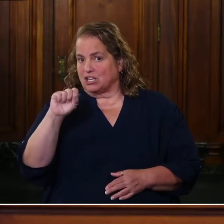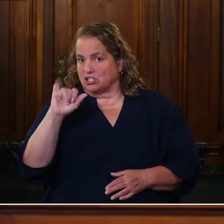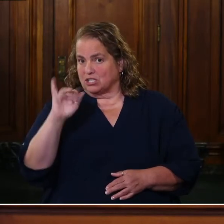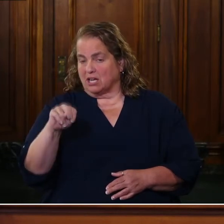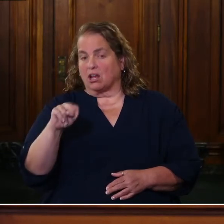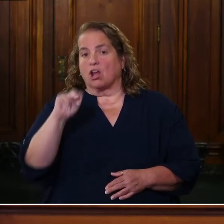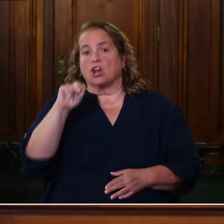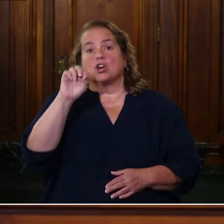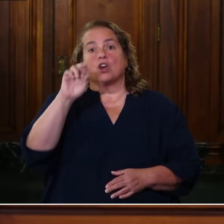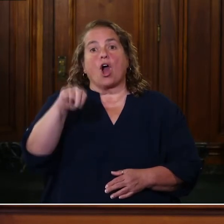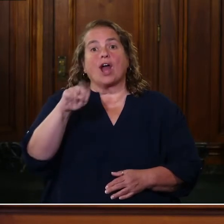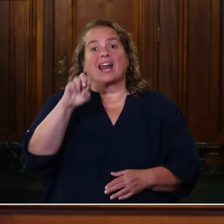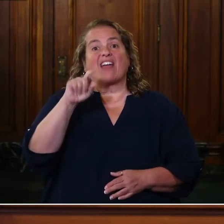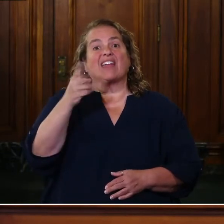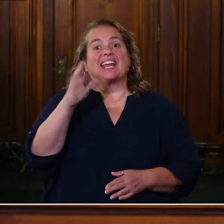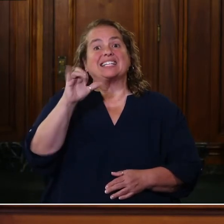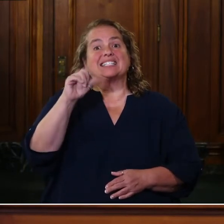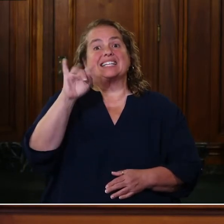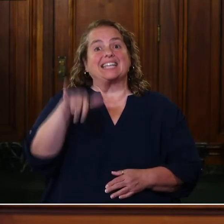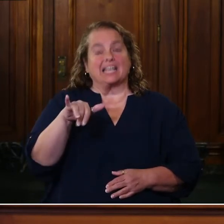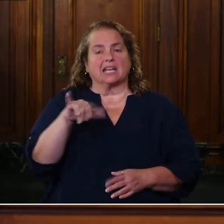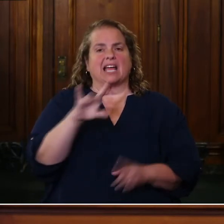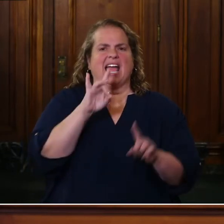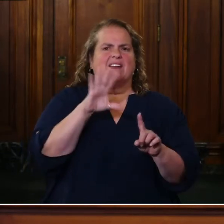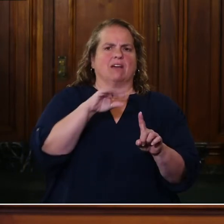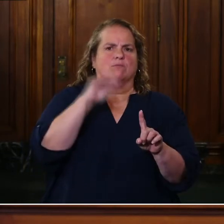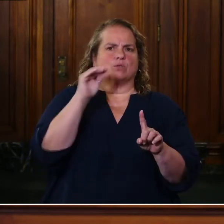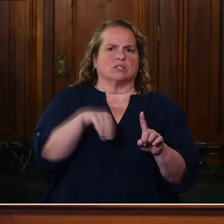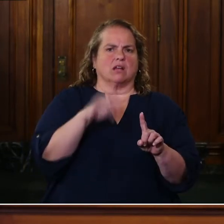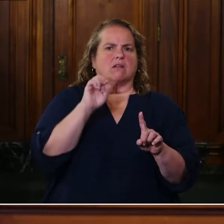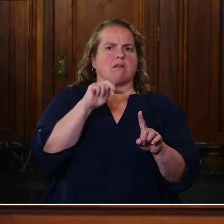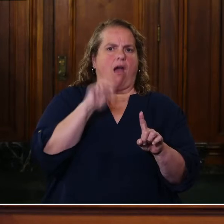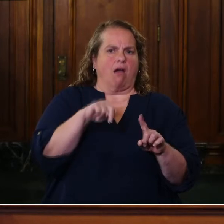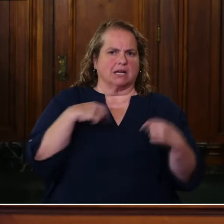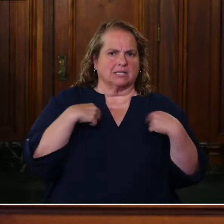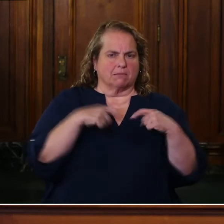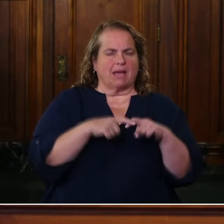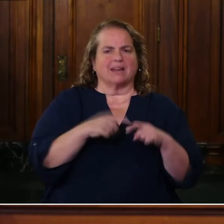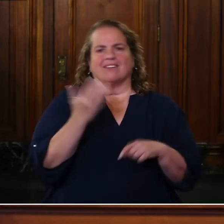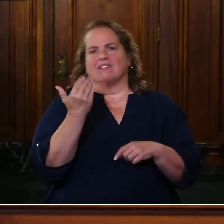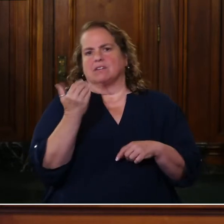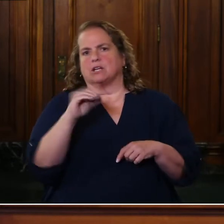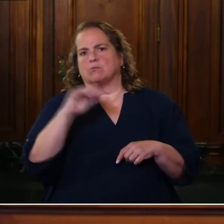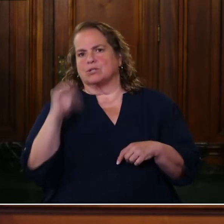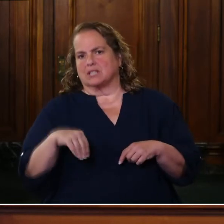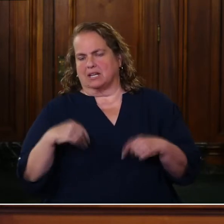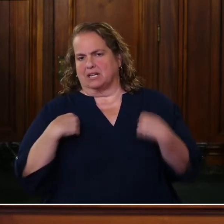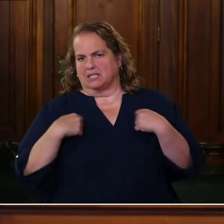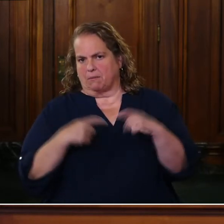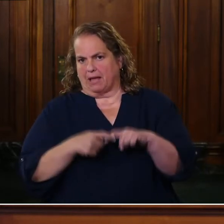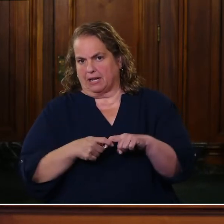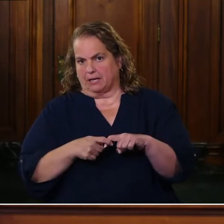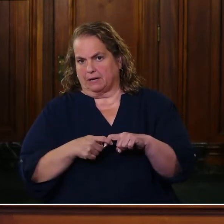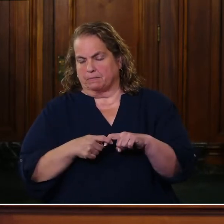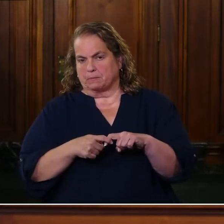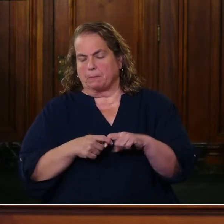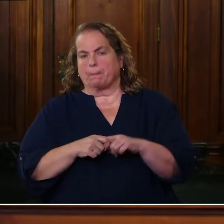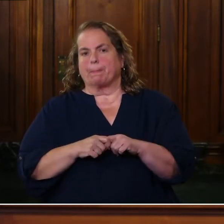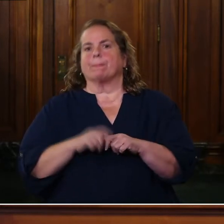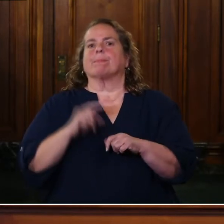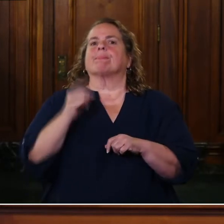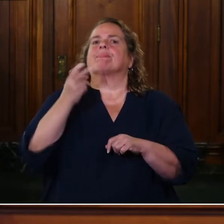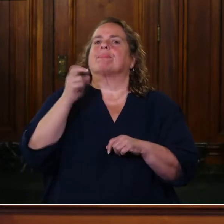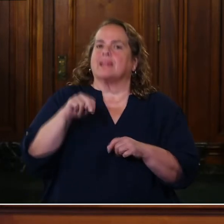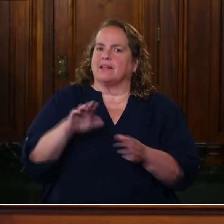And on ethnicity, it's right at about 85% non-Hispanic and 15% Hispanic. But then there's